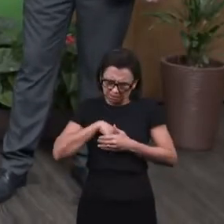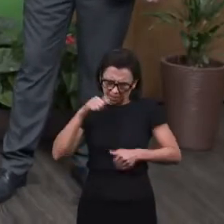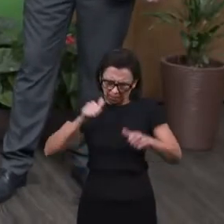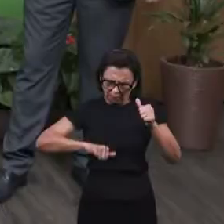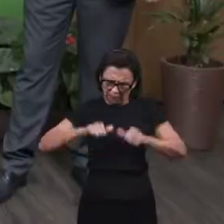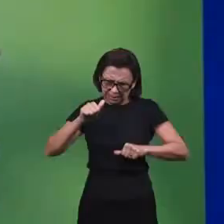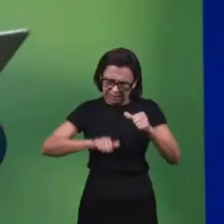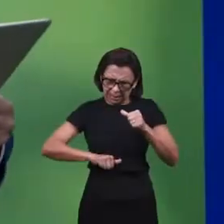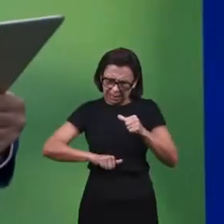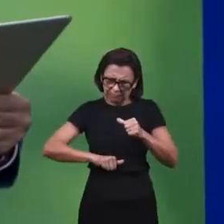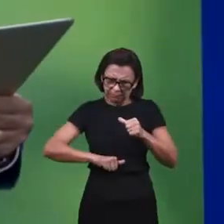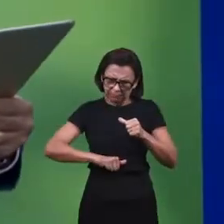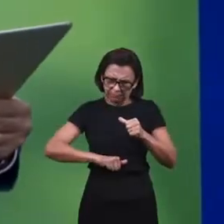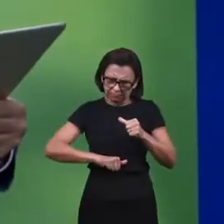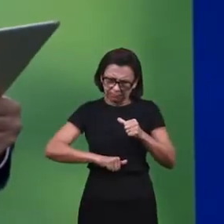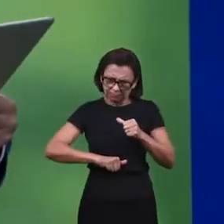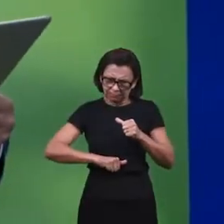a sinner,